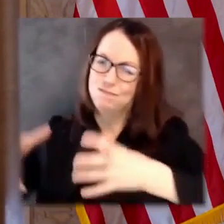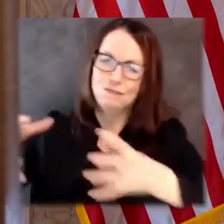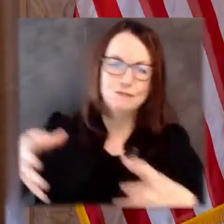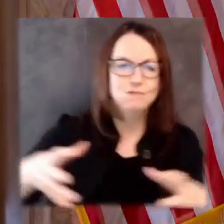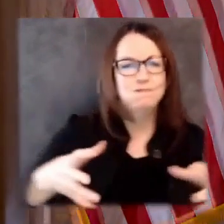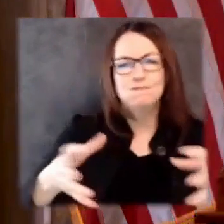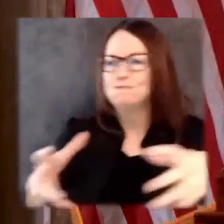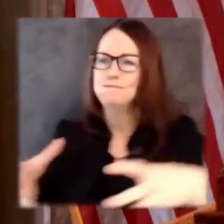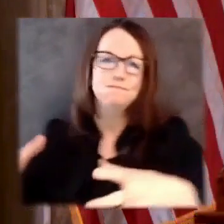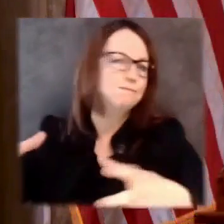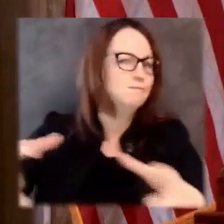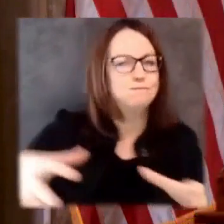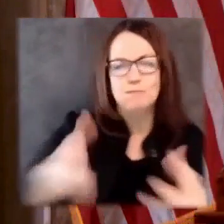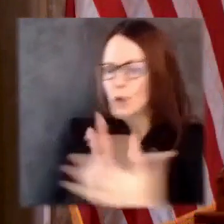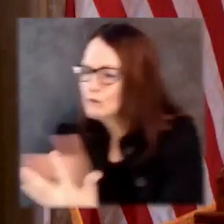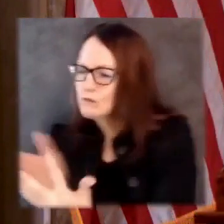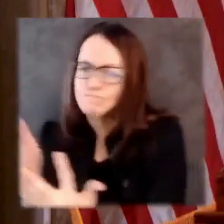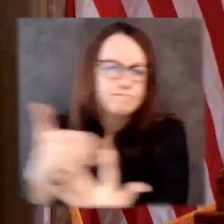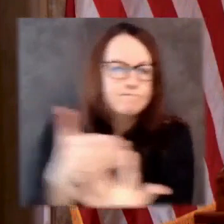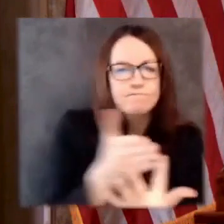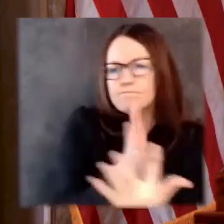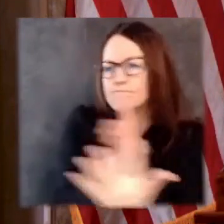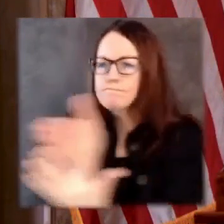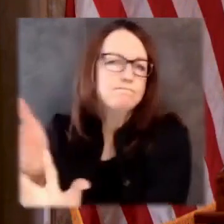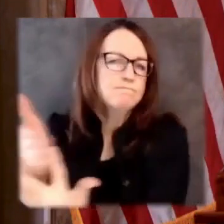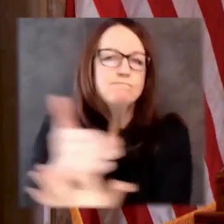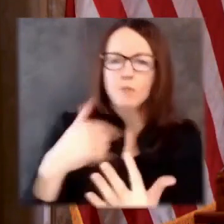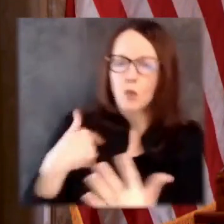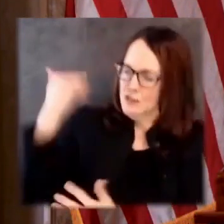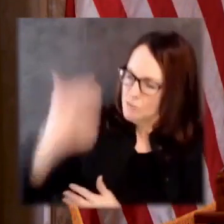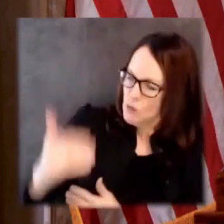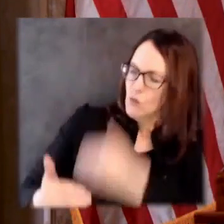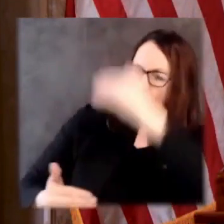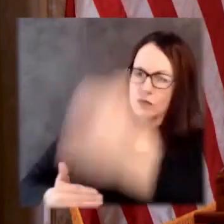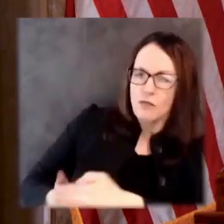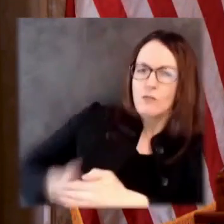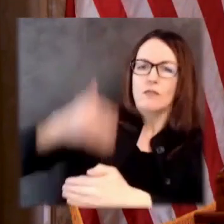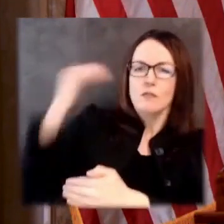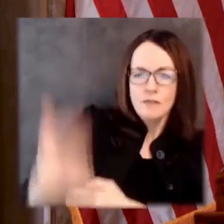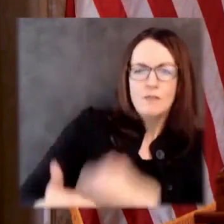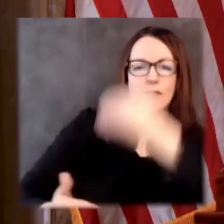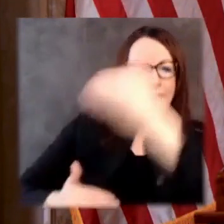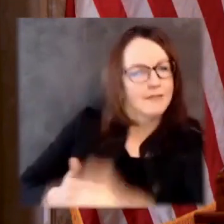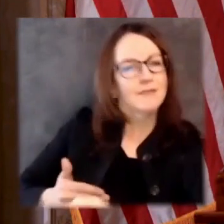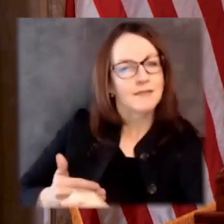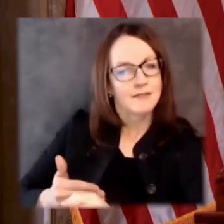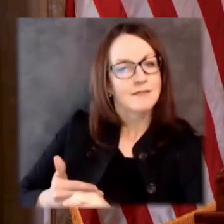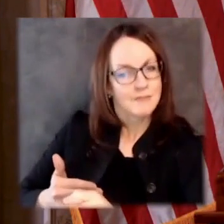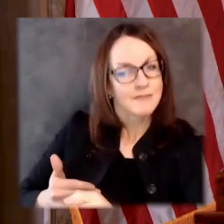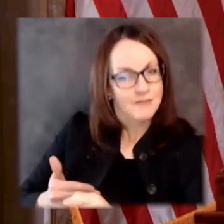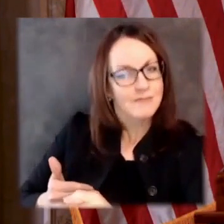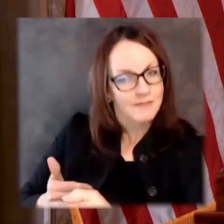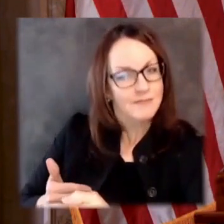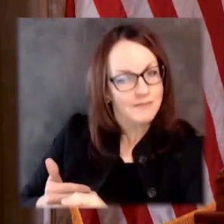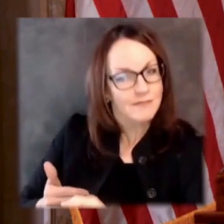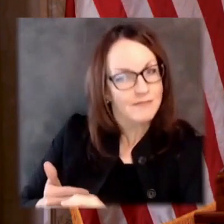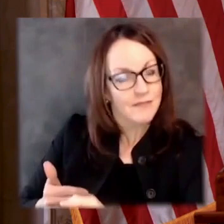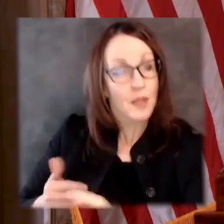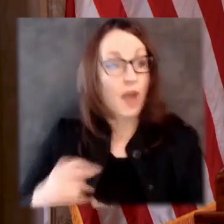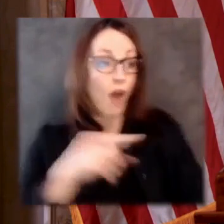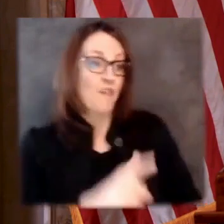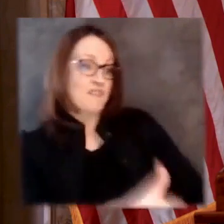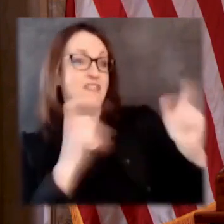for movement's sake. In this state, forward isn't a metric of those who move the fastest. It's a measure of the